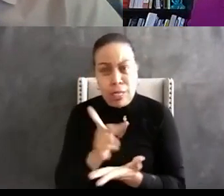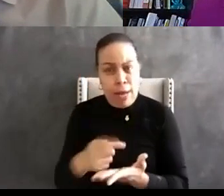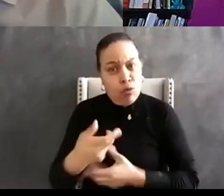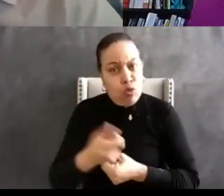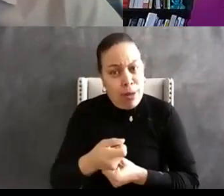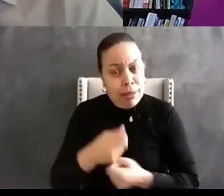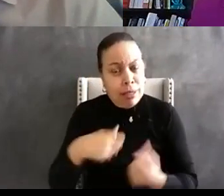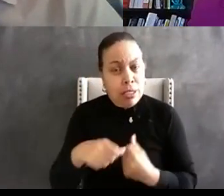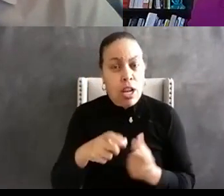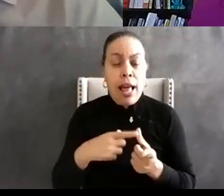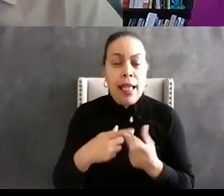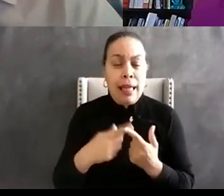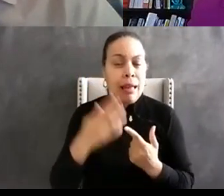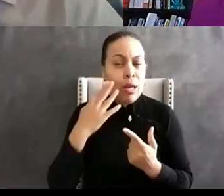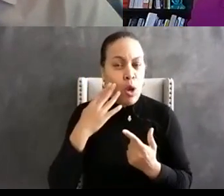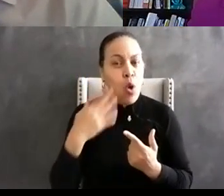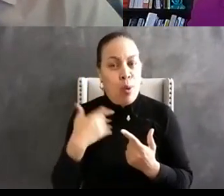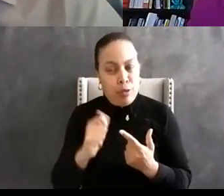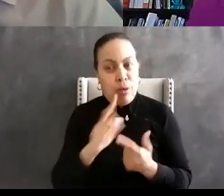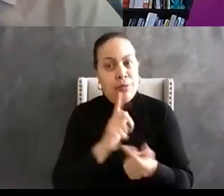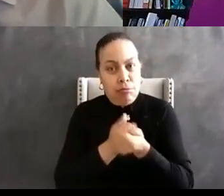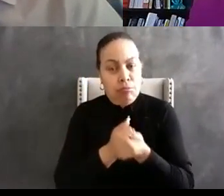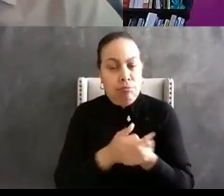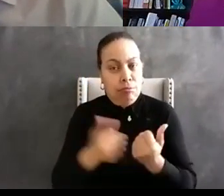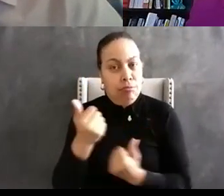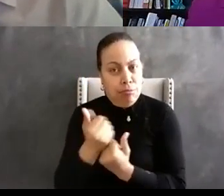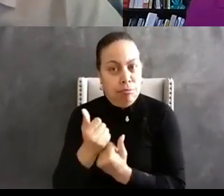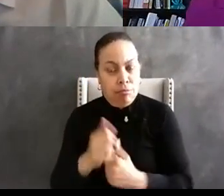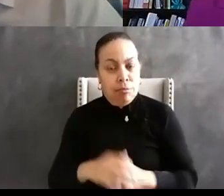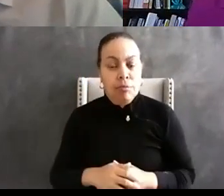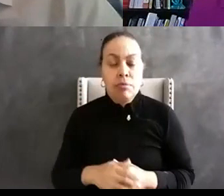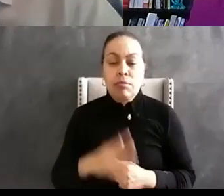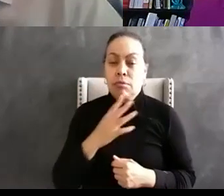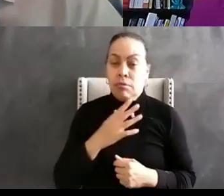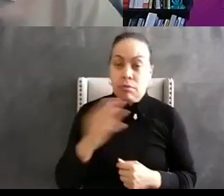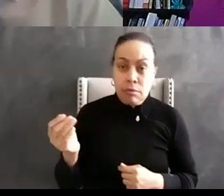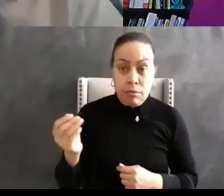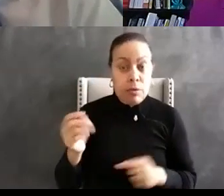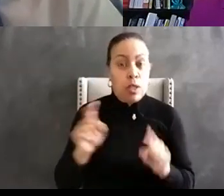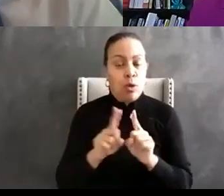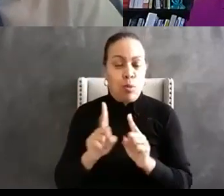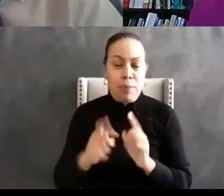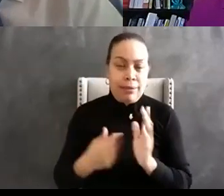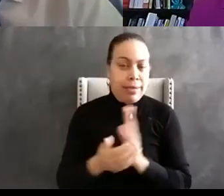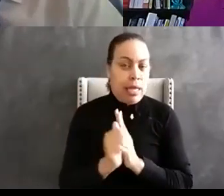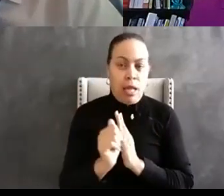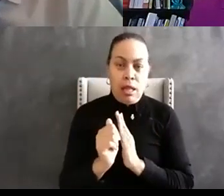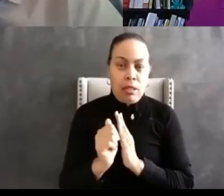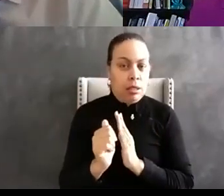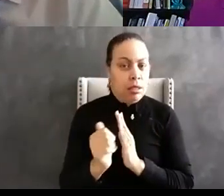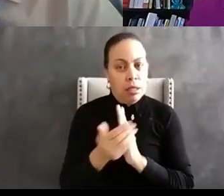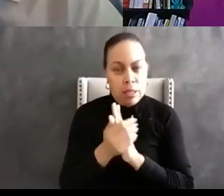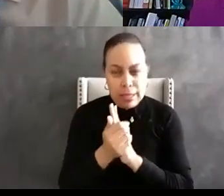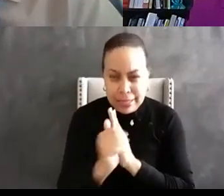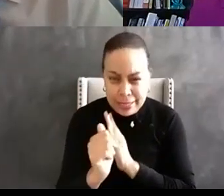sell them a bag of goods and and and then included in there you need skills skills that